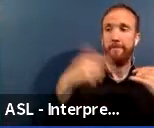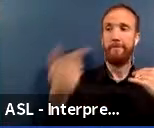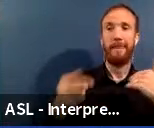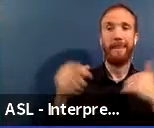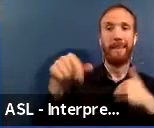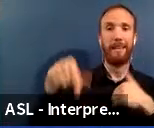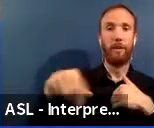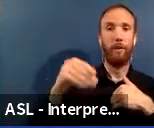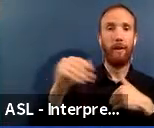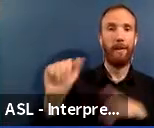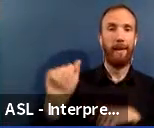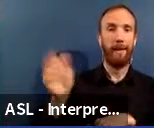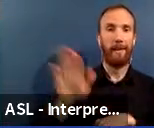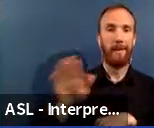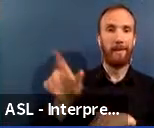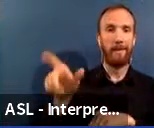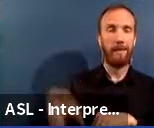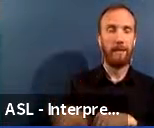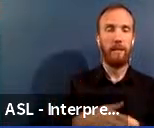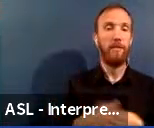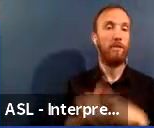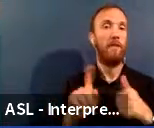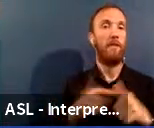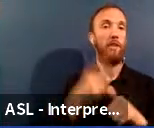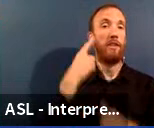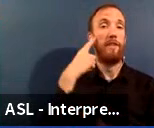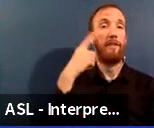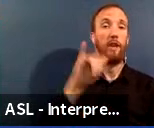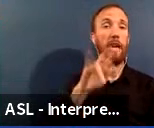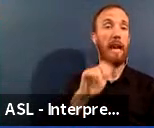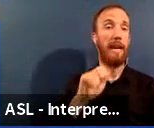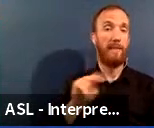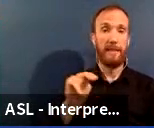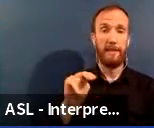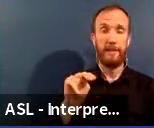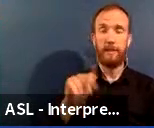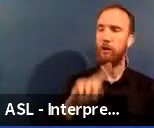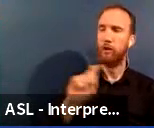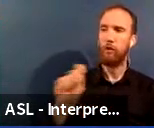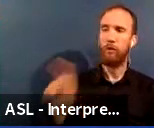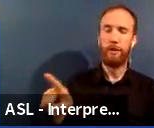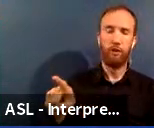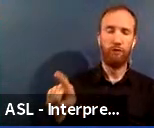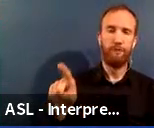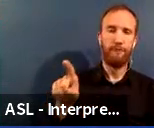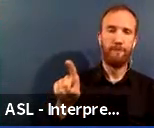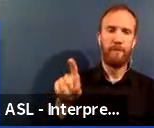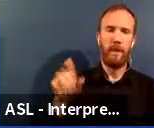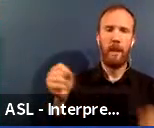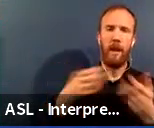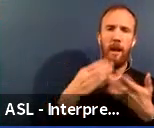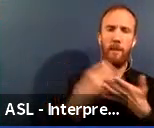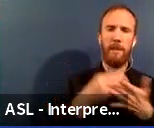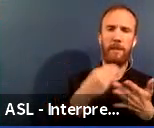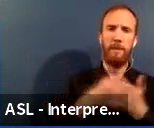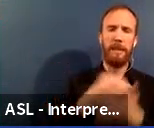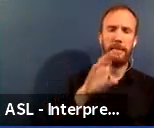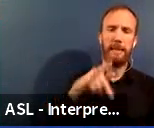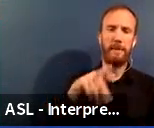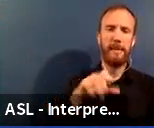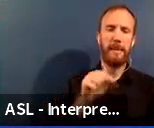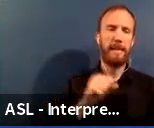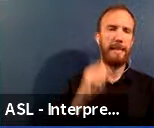So to kick us off, this question is for Ivan Hanson. How much money is CPS expecting